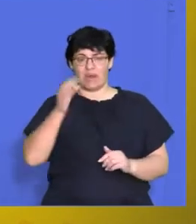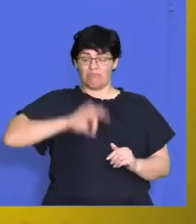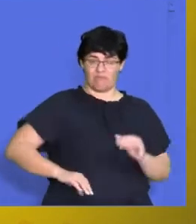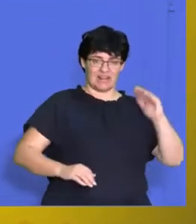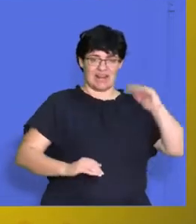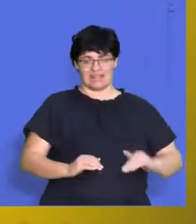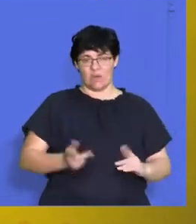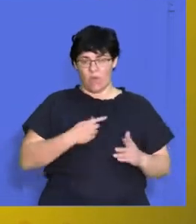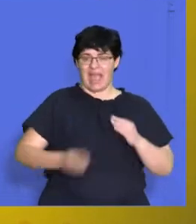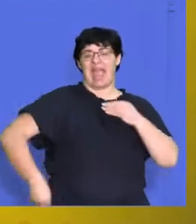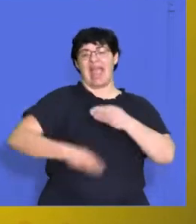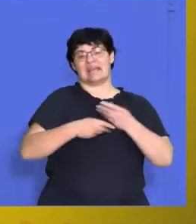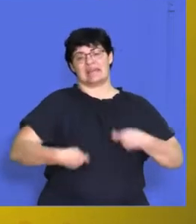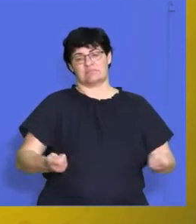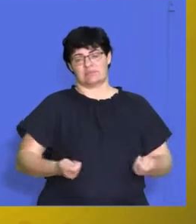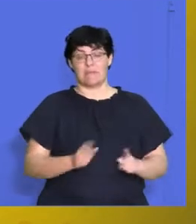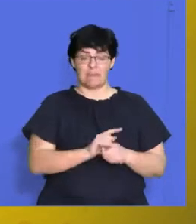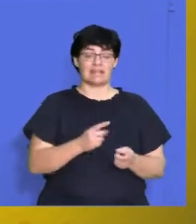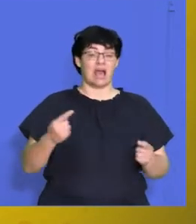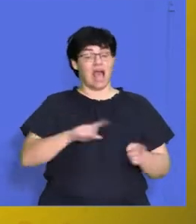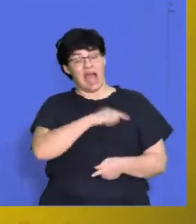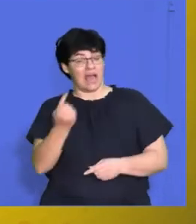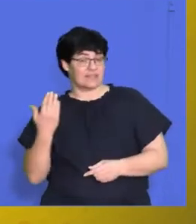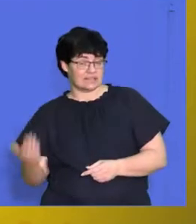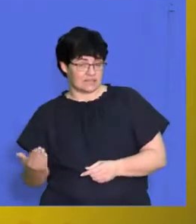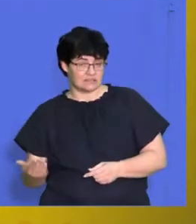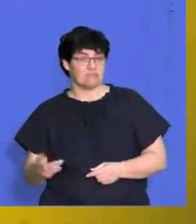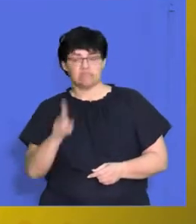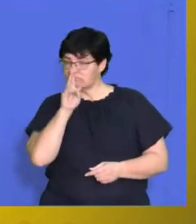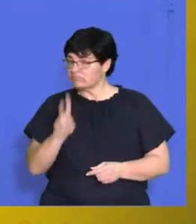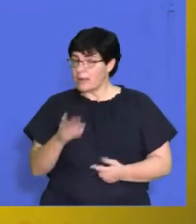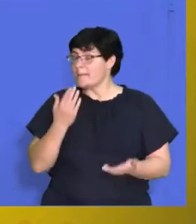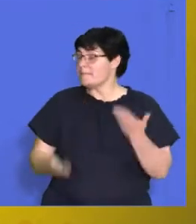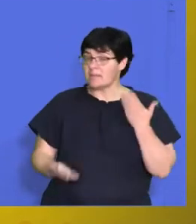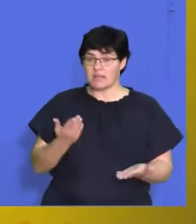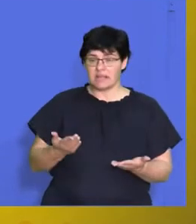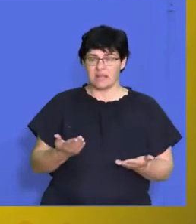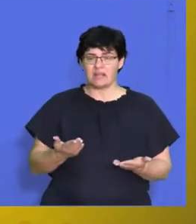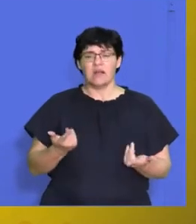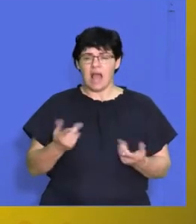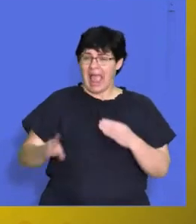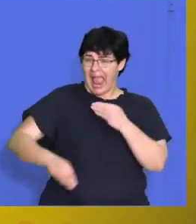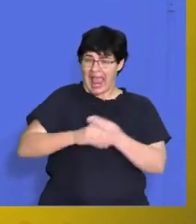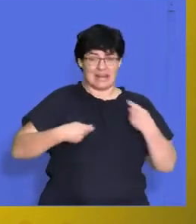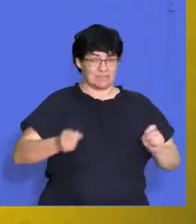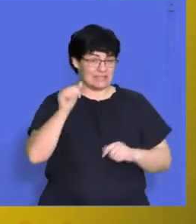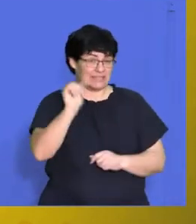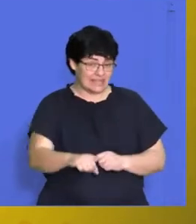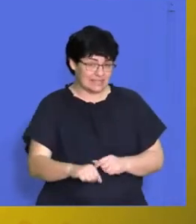as an additional expense. However, the flip side, you have to see, right, maybe it might be an additional expense